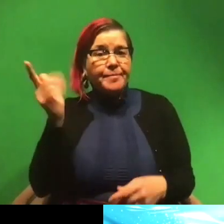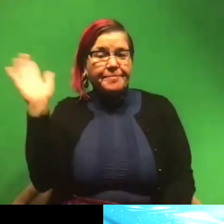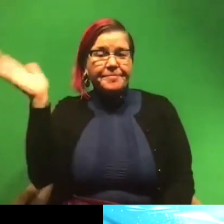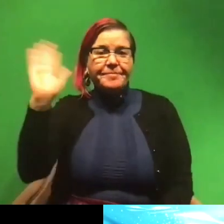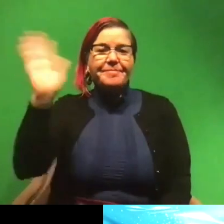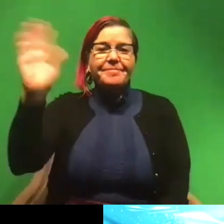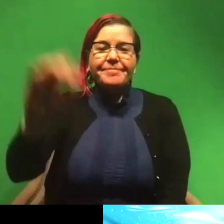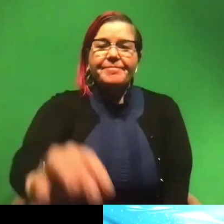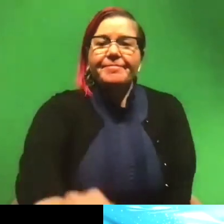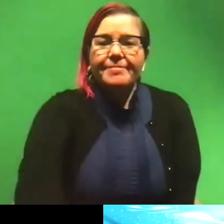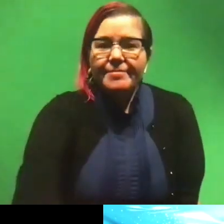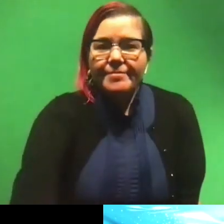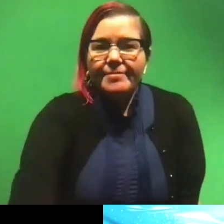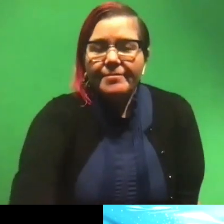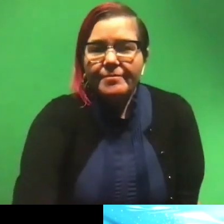Bye. Bye.